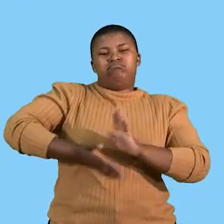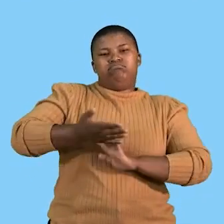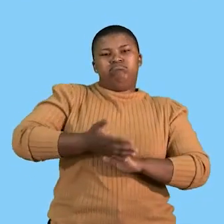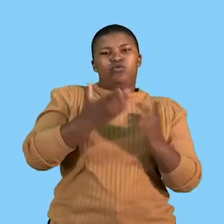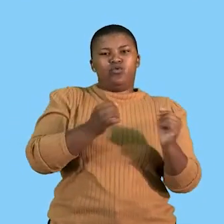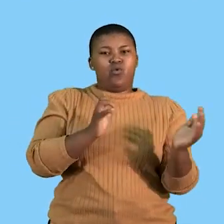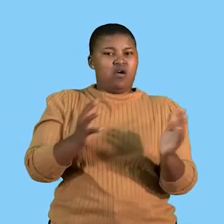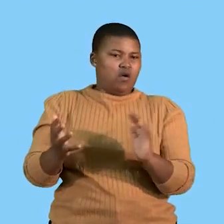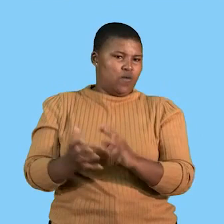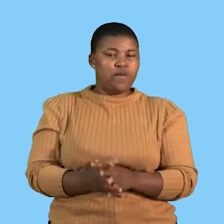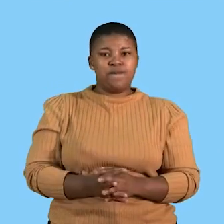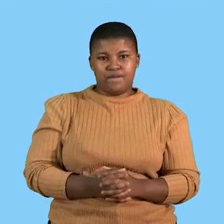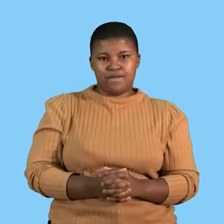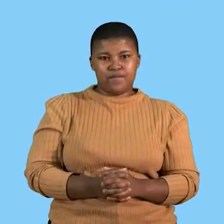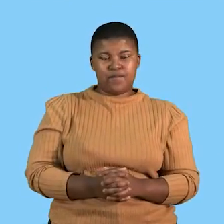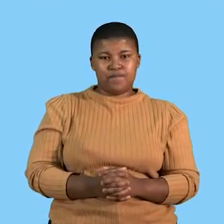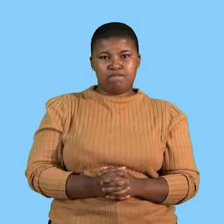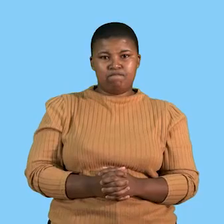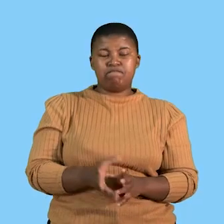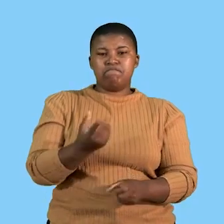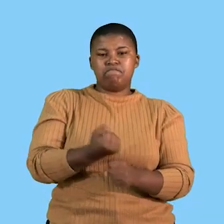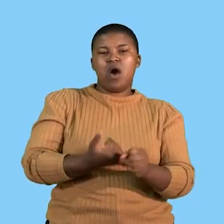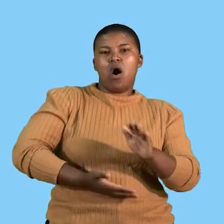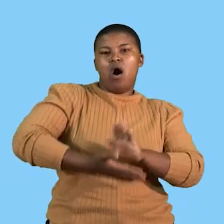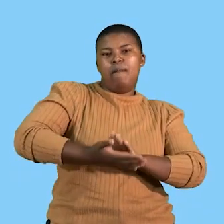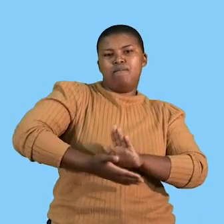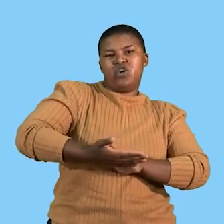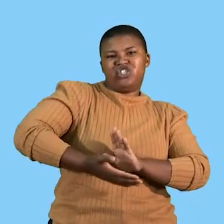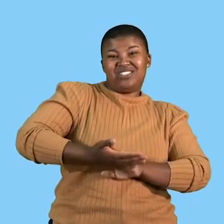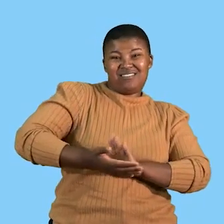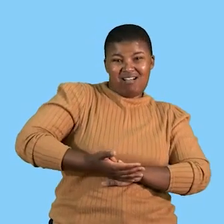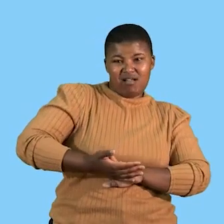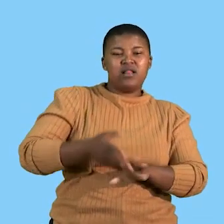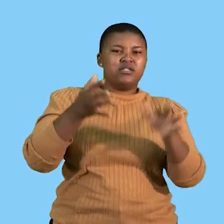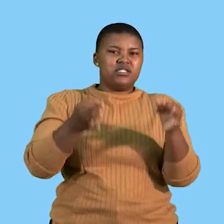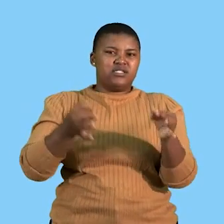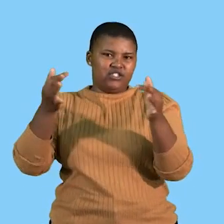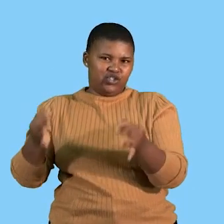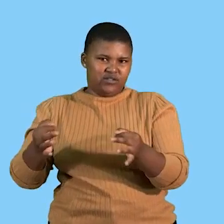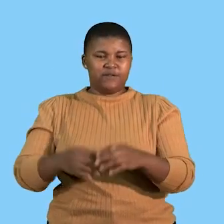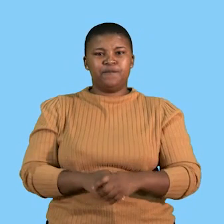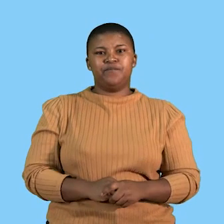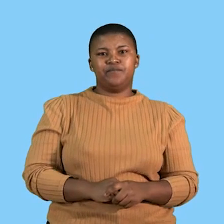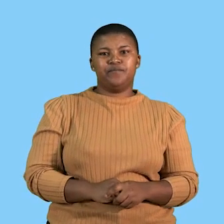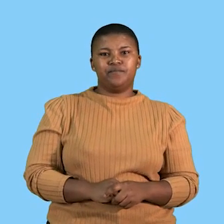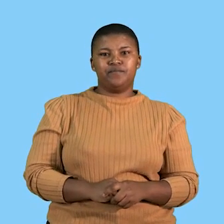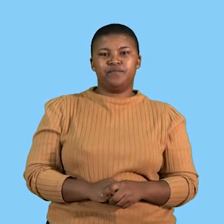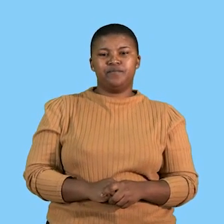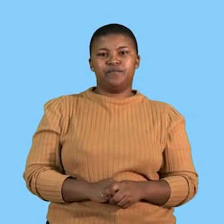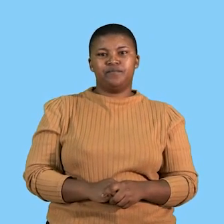operate. So we will say that they will make operational decisions.